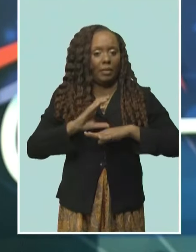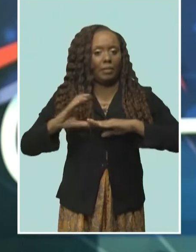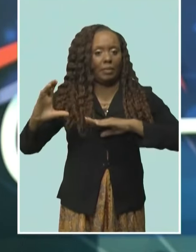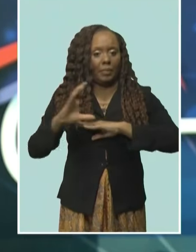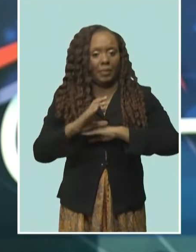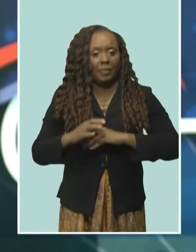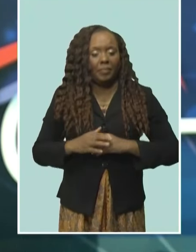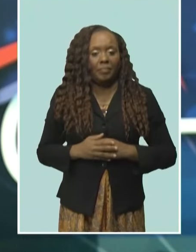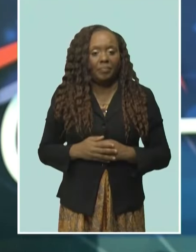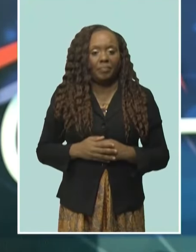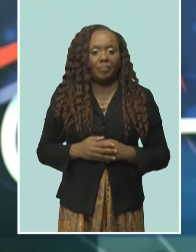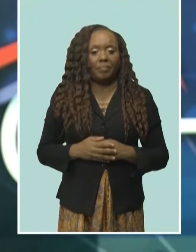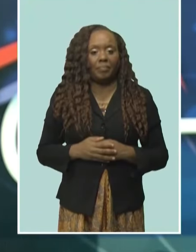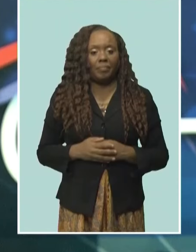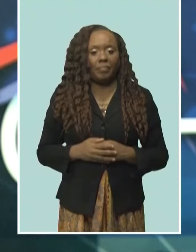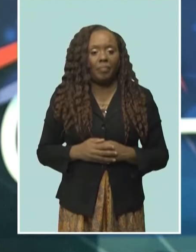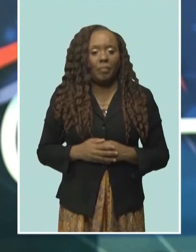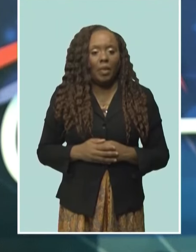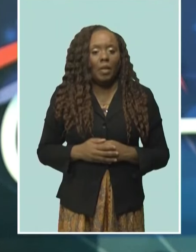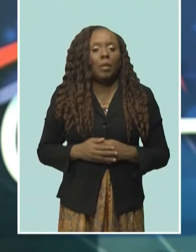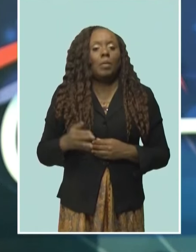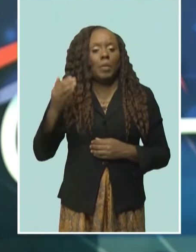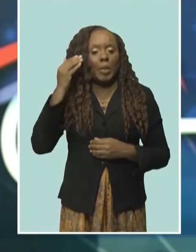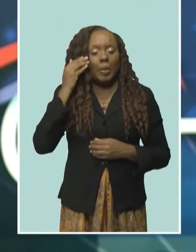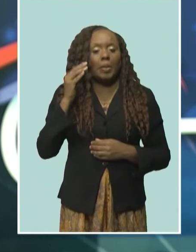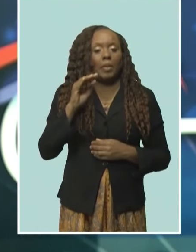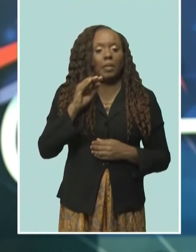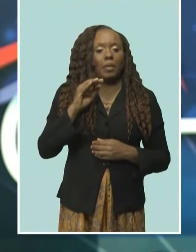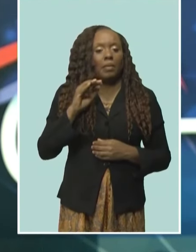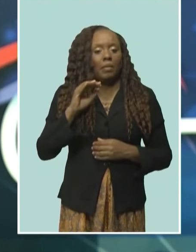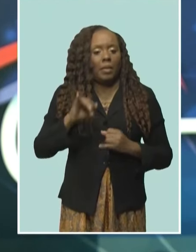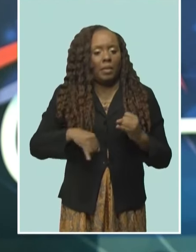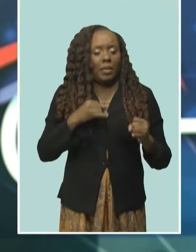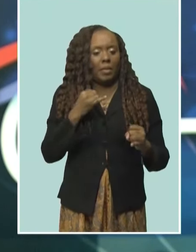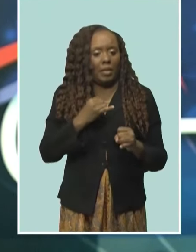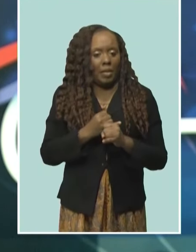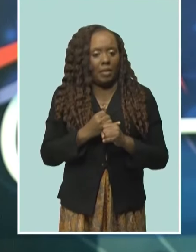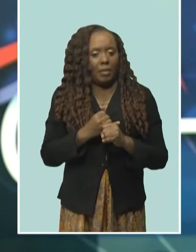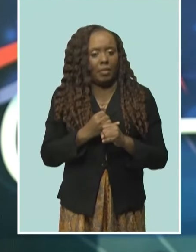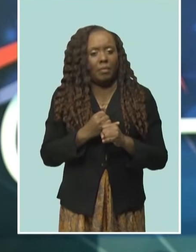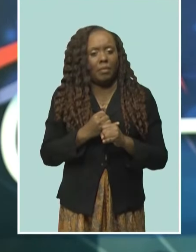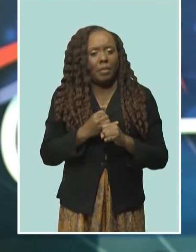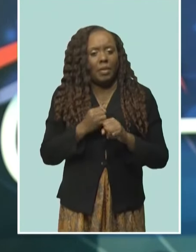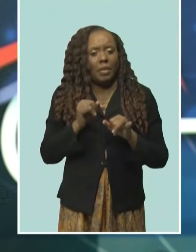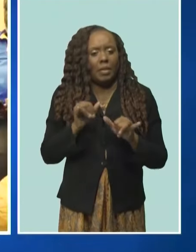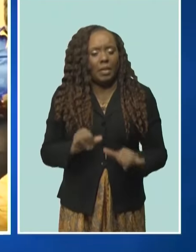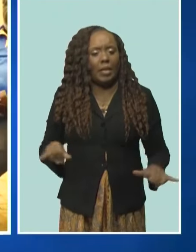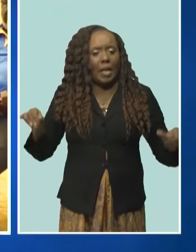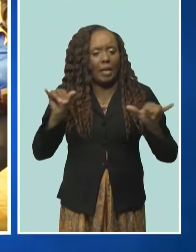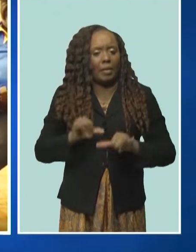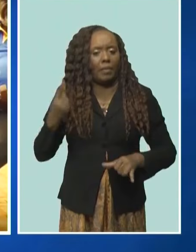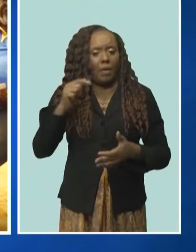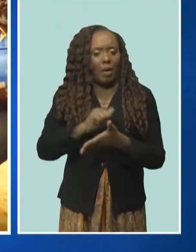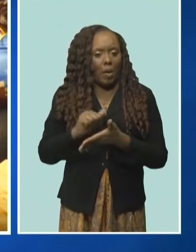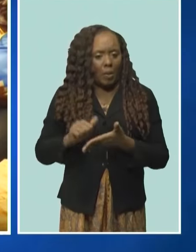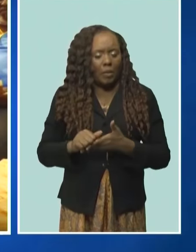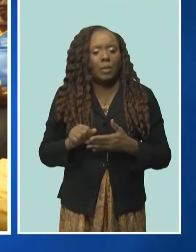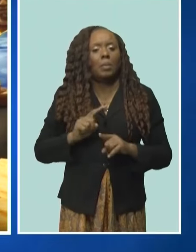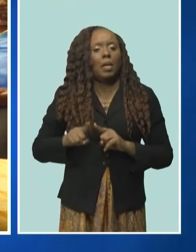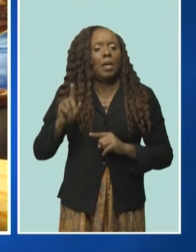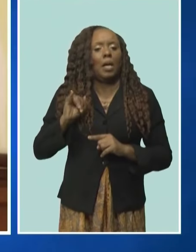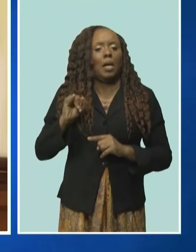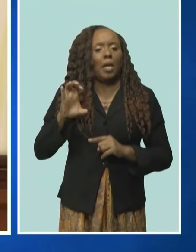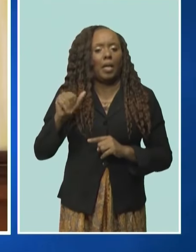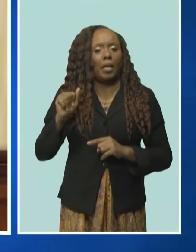Minister Blackman added that notwithstanding the international standards of accounting, ICAB should start charting new ways of doing things